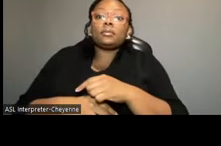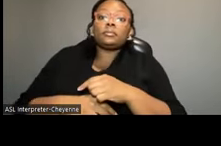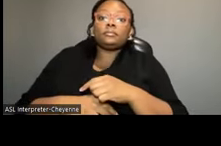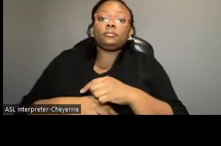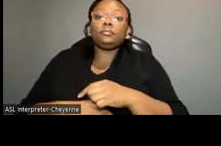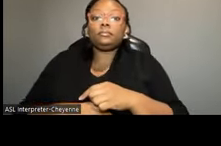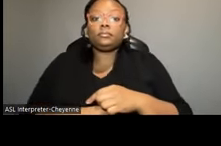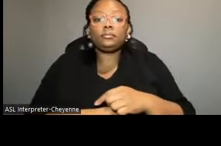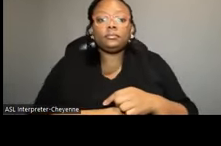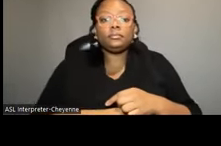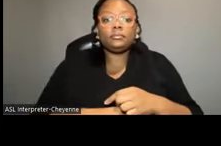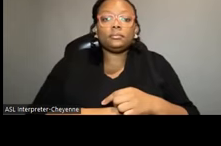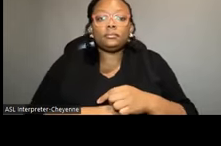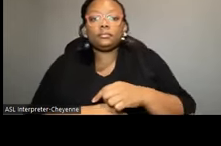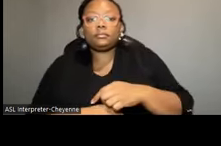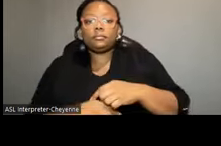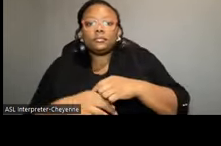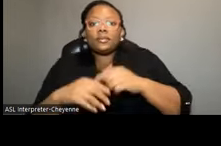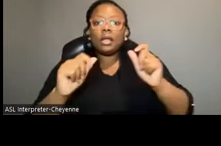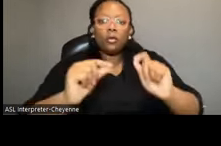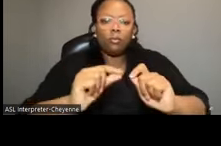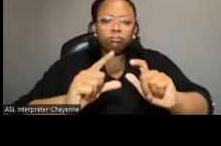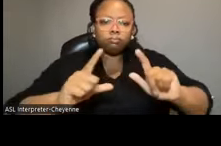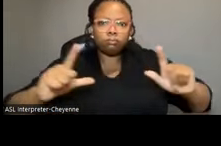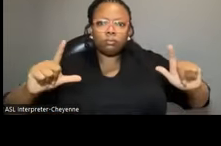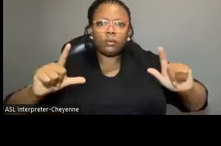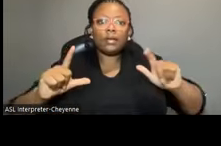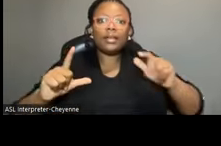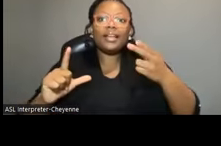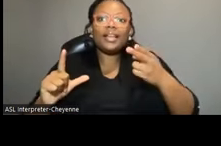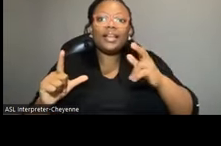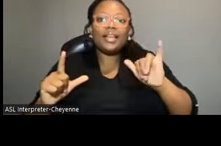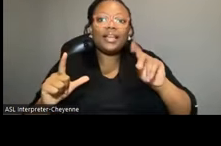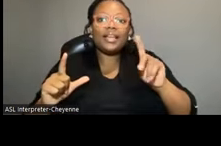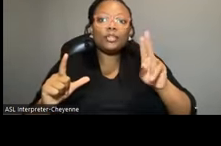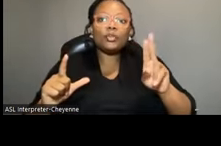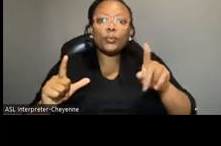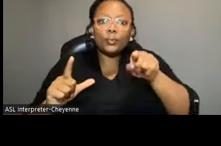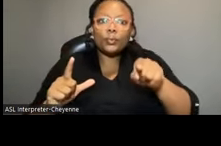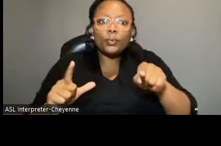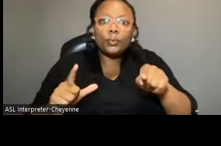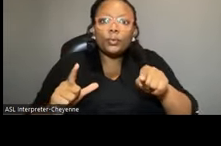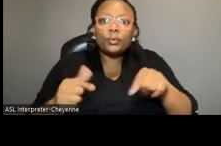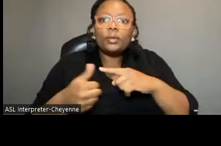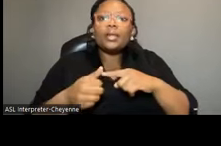zoomed image here, Hindu, Hindu and plague. So Hindu is ascribing and